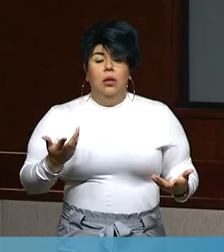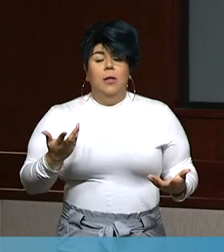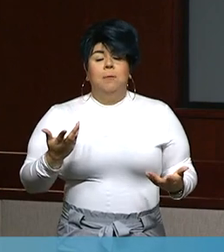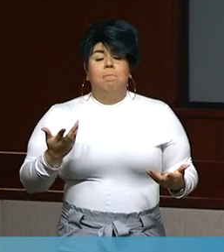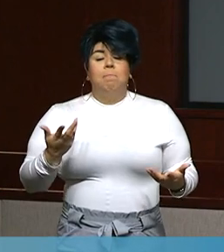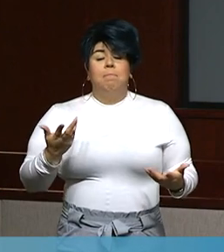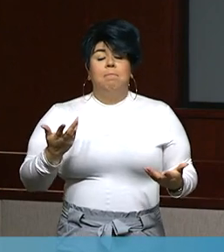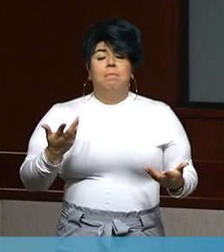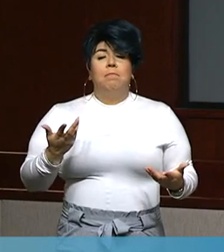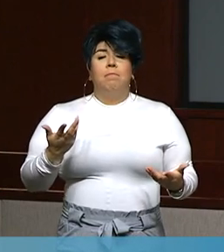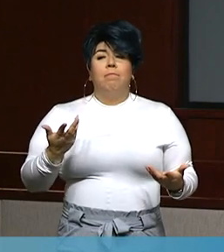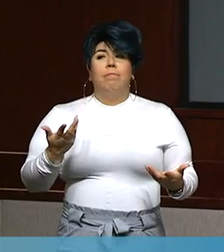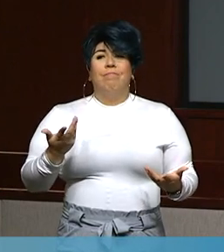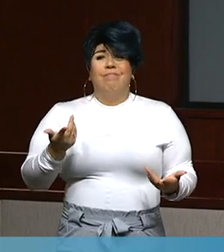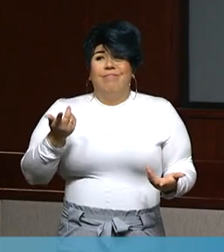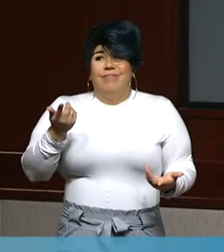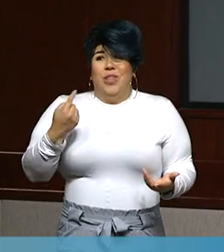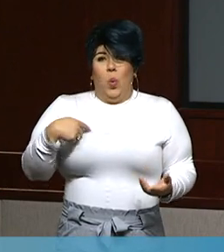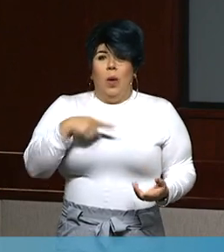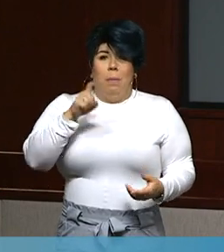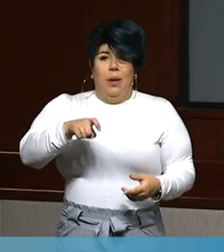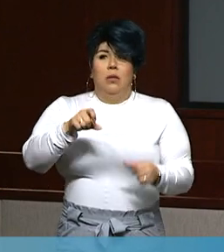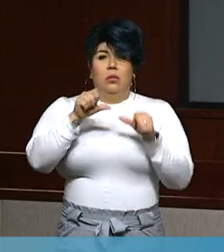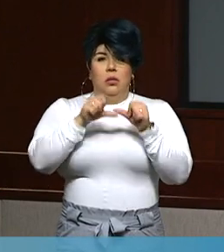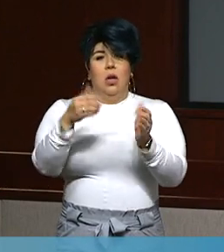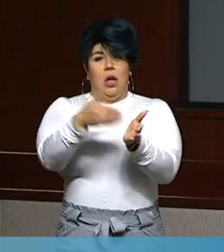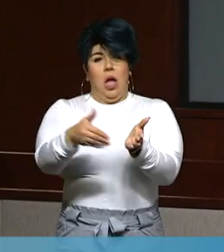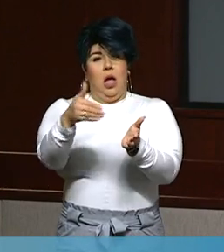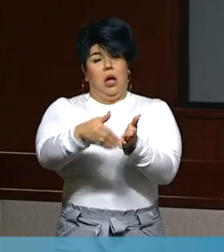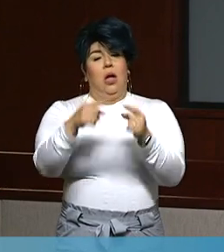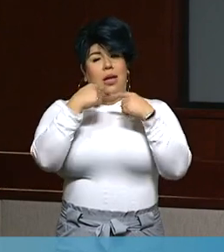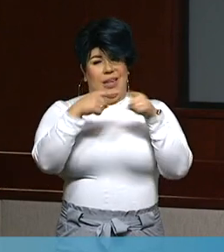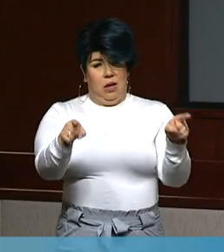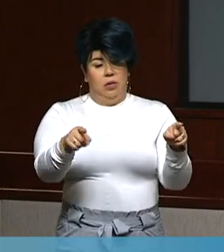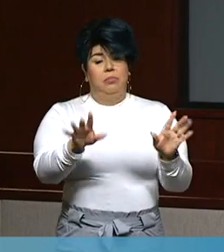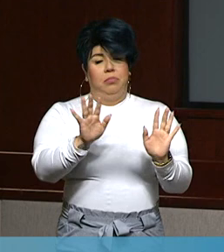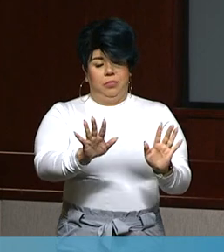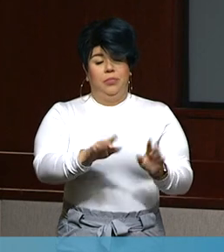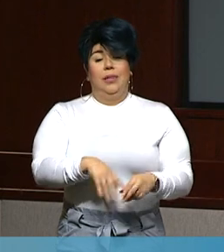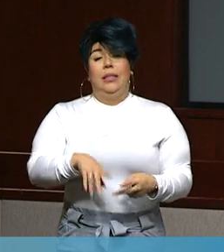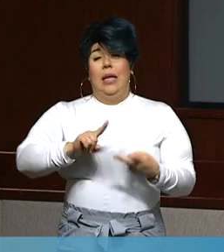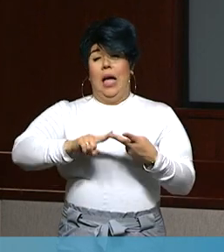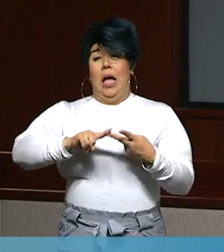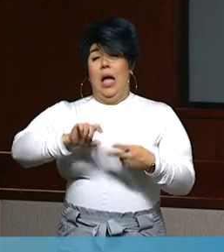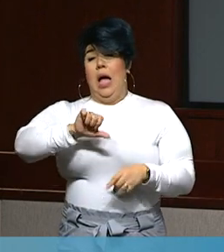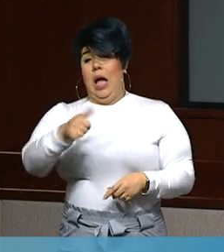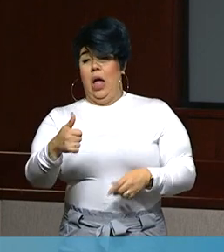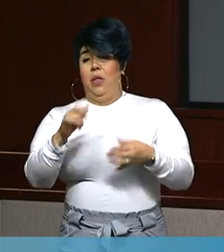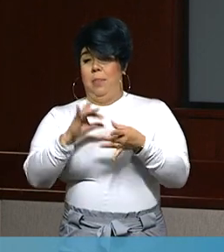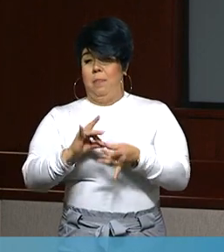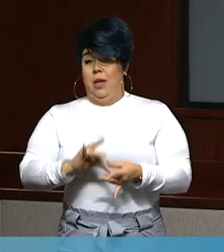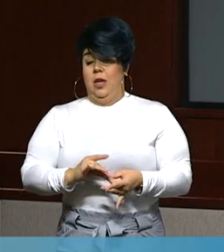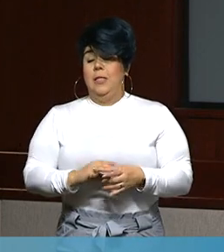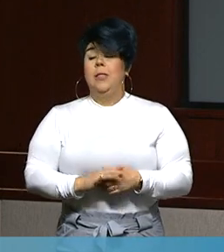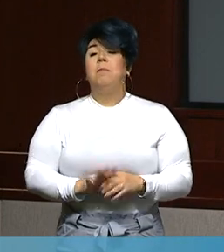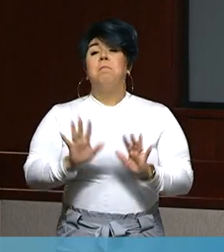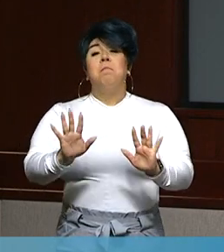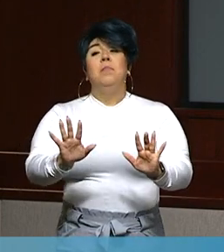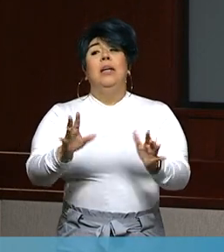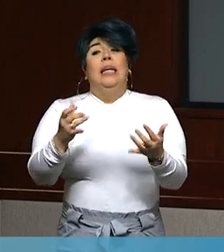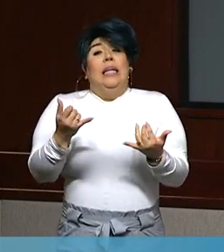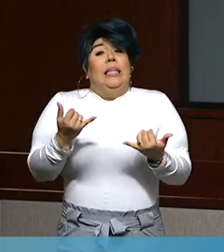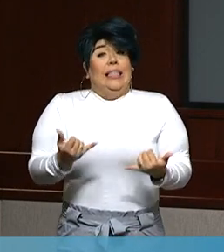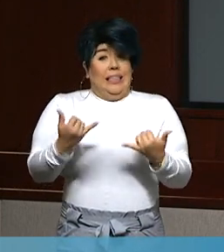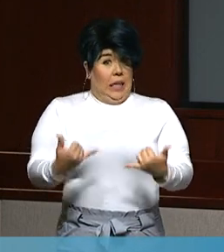And we have to make that message. But the other message is that today we are able to